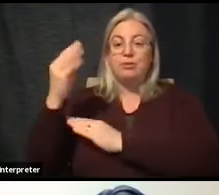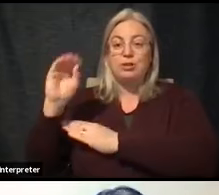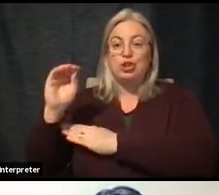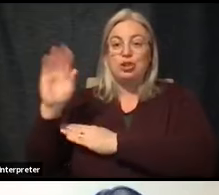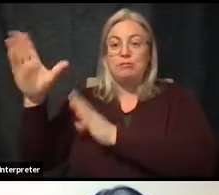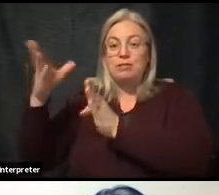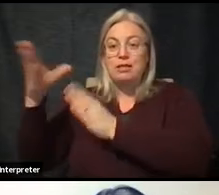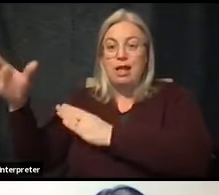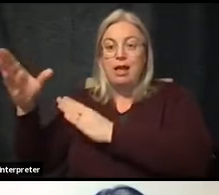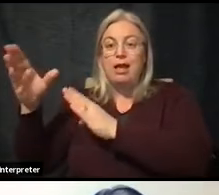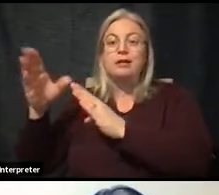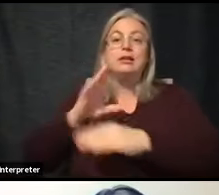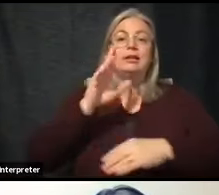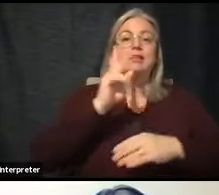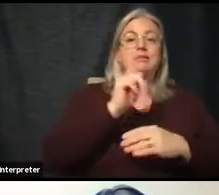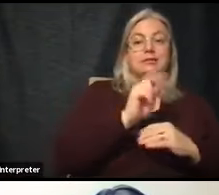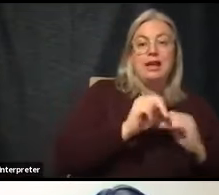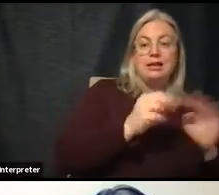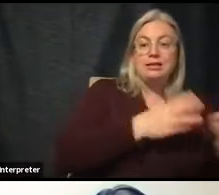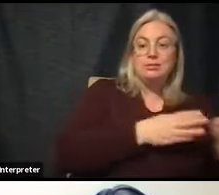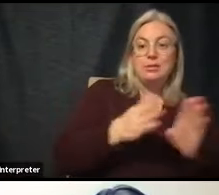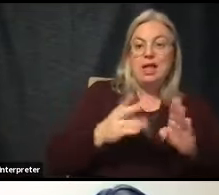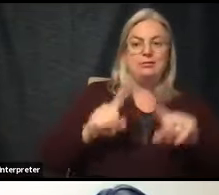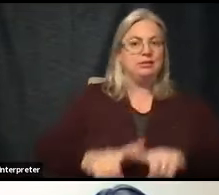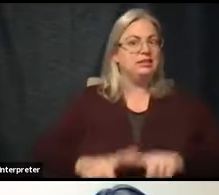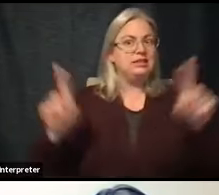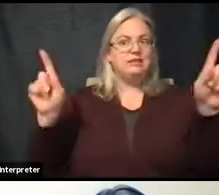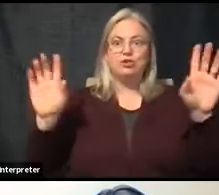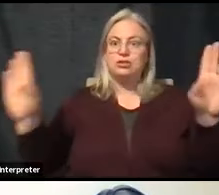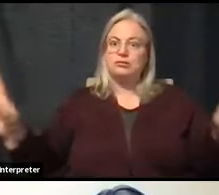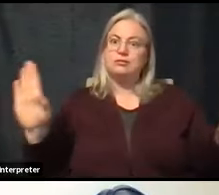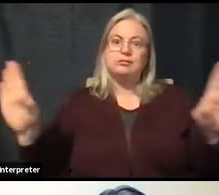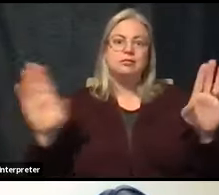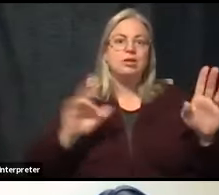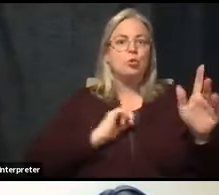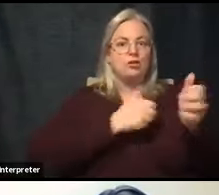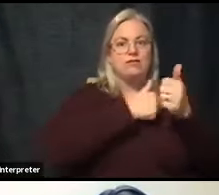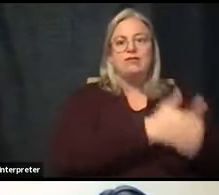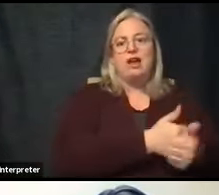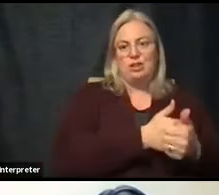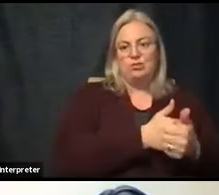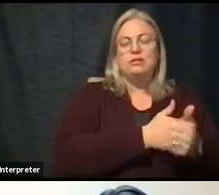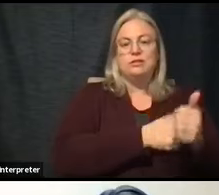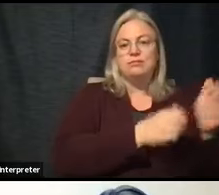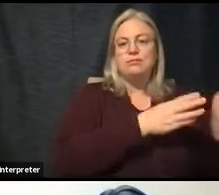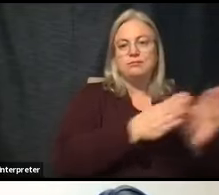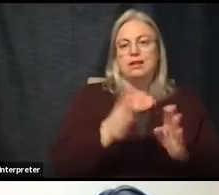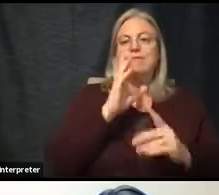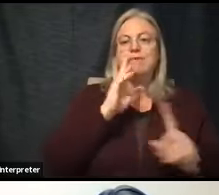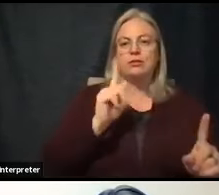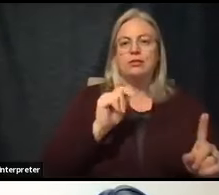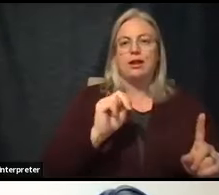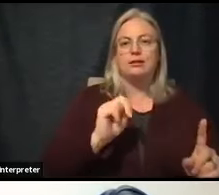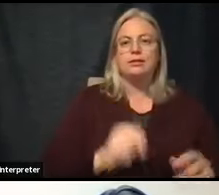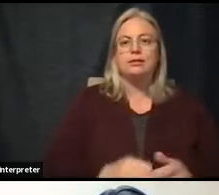different for the plan for the state of Kansas, and we're following the plan for Kansas.